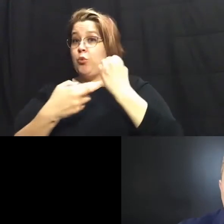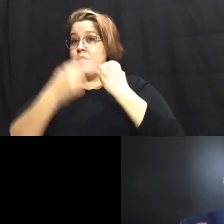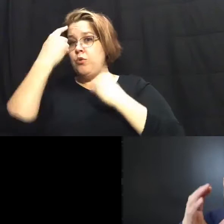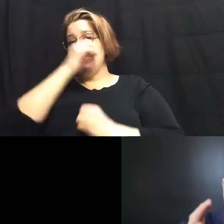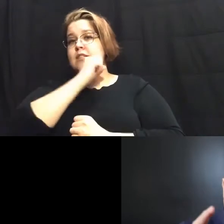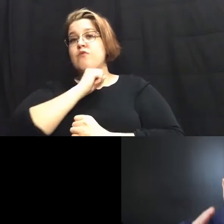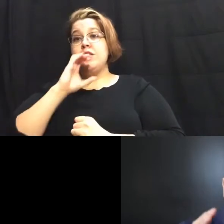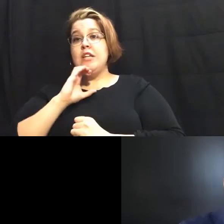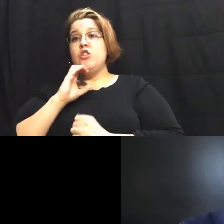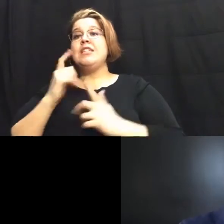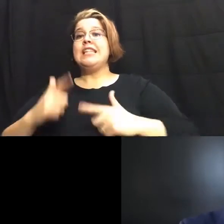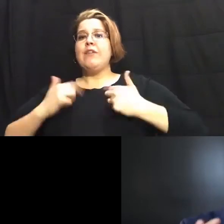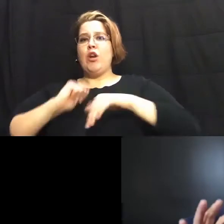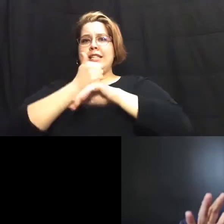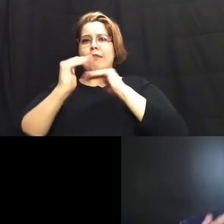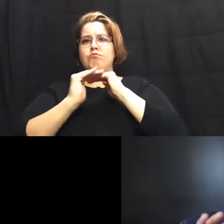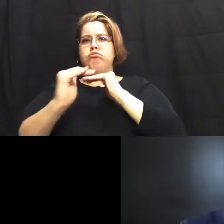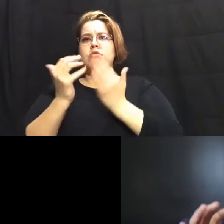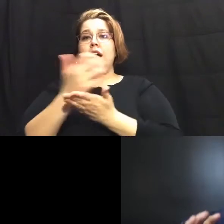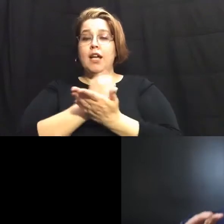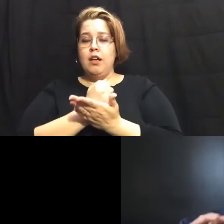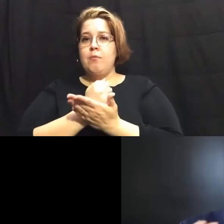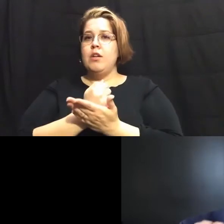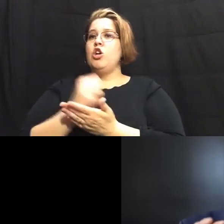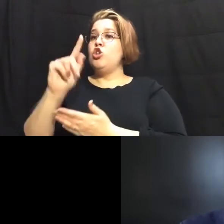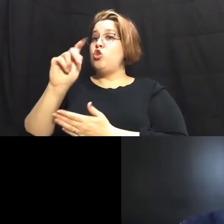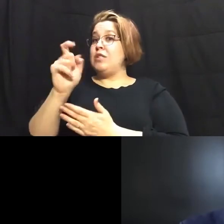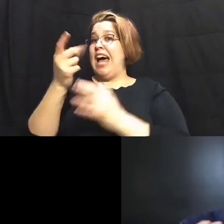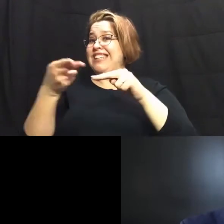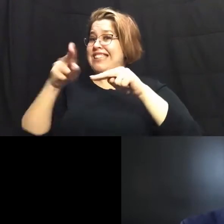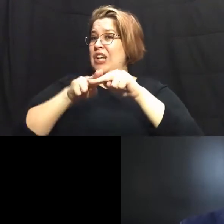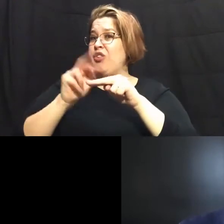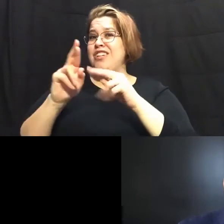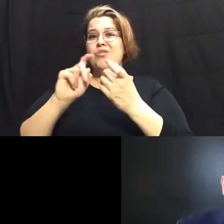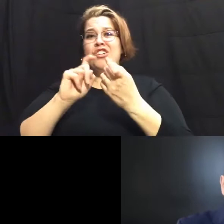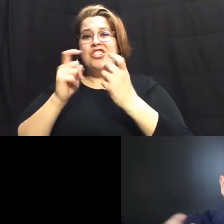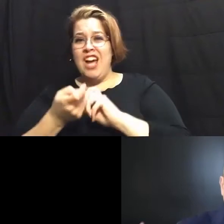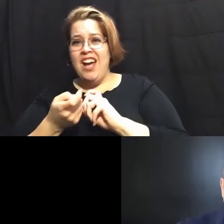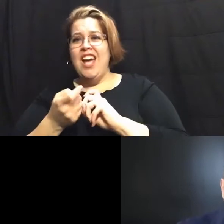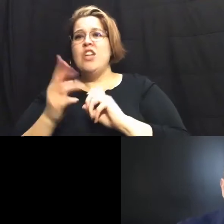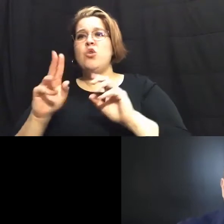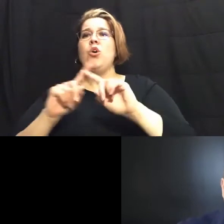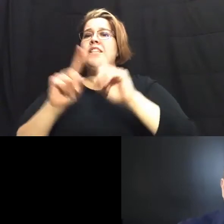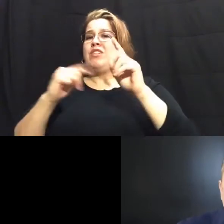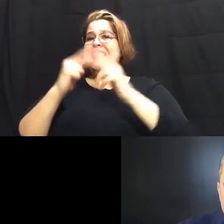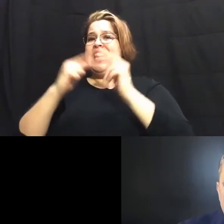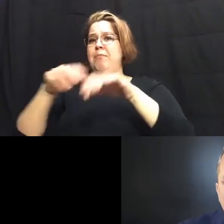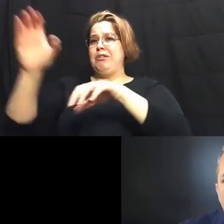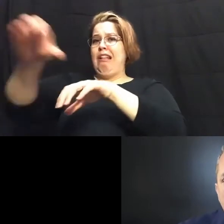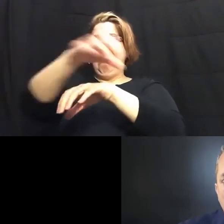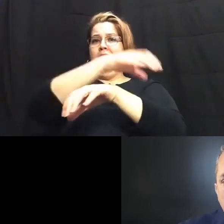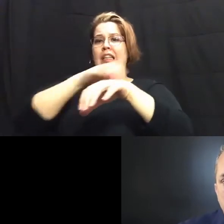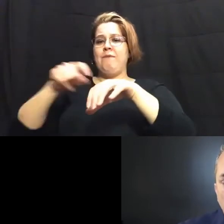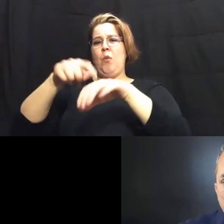right because they live in on fixed incomes so a property tax rate increase or change or difference in the building around them right we freeze their